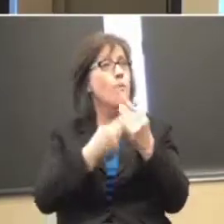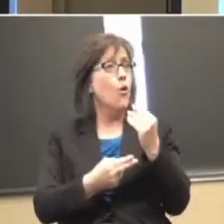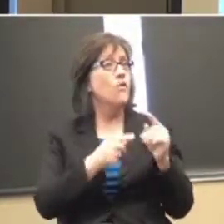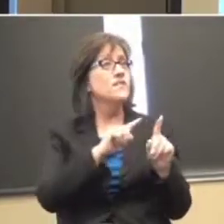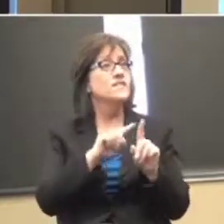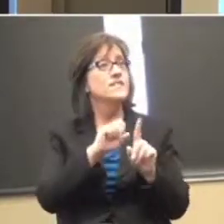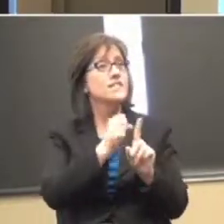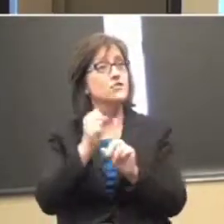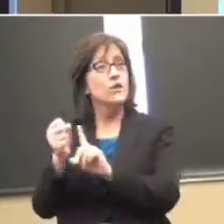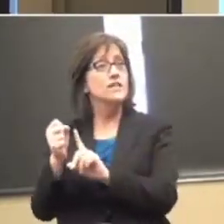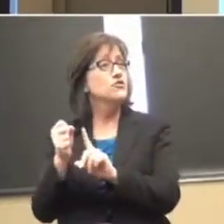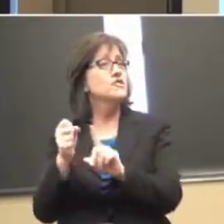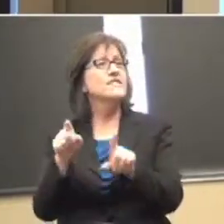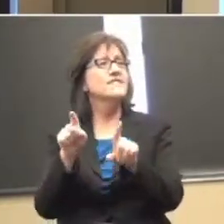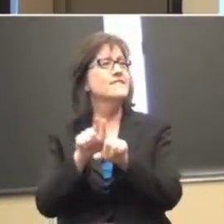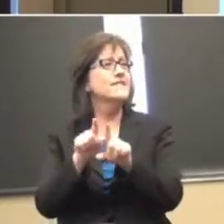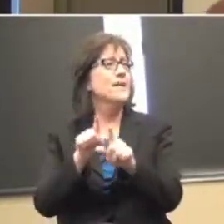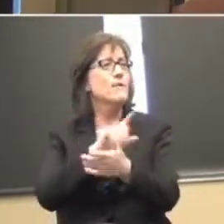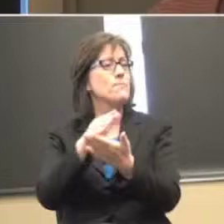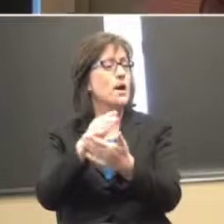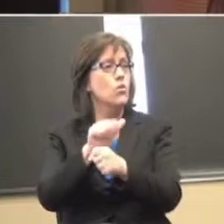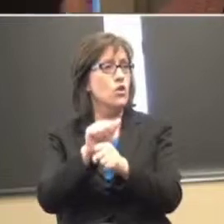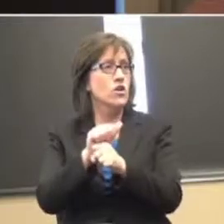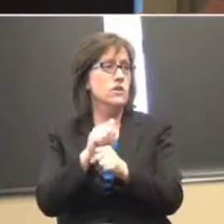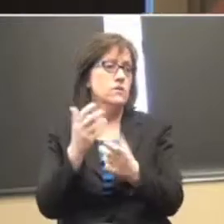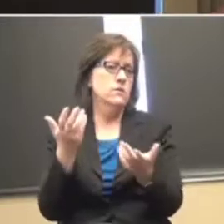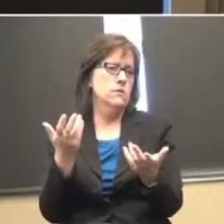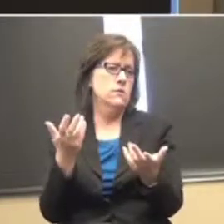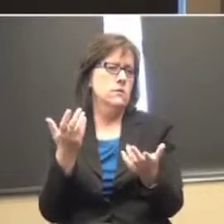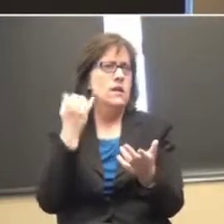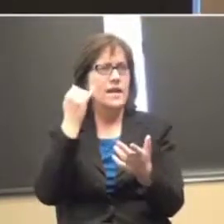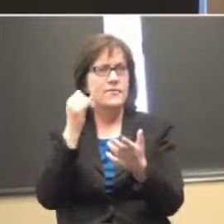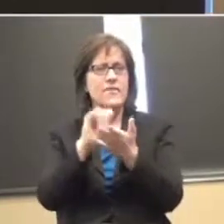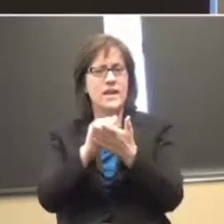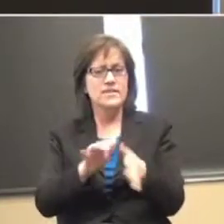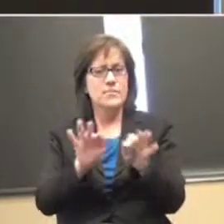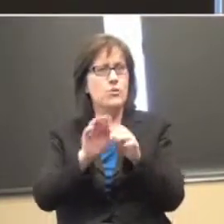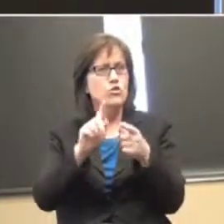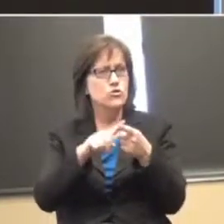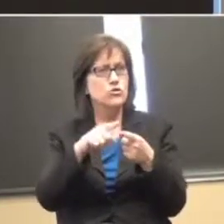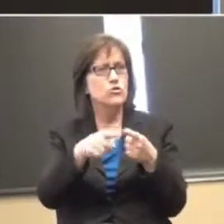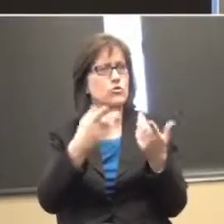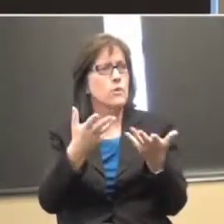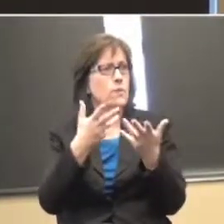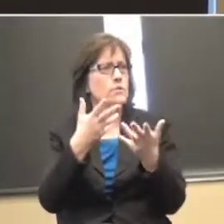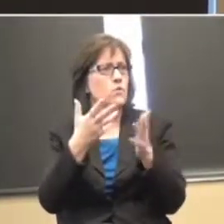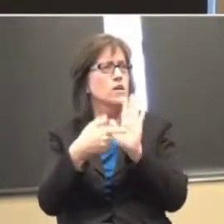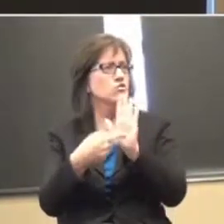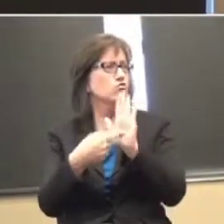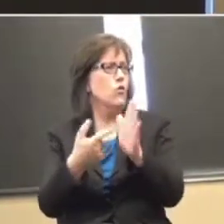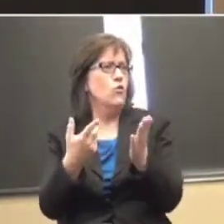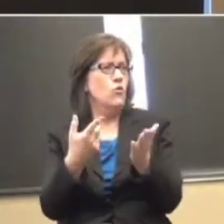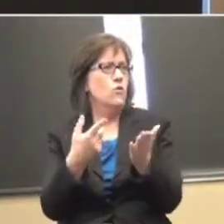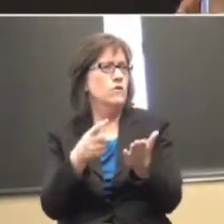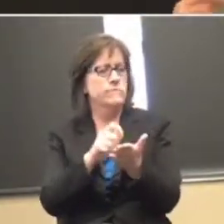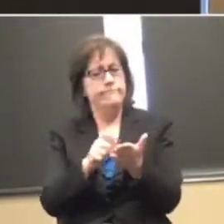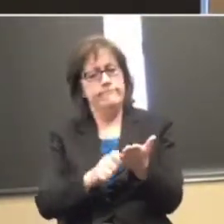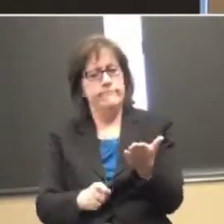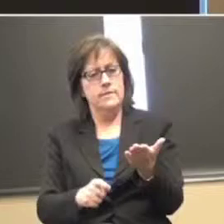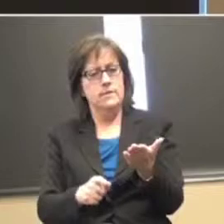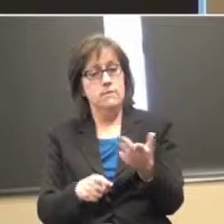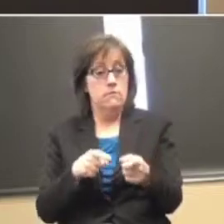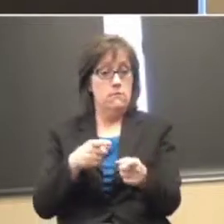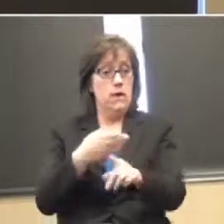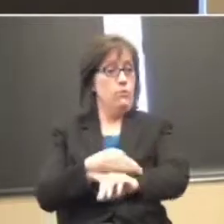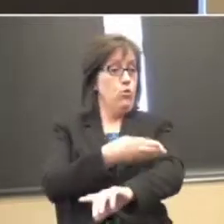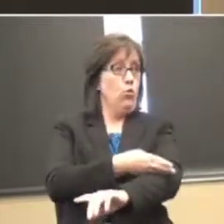Okay. If somehow that's important to you, you probably want to indicate that somehow. All right. Was there improvement?